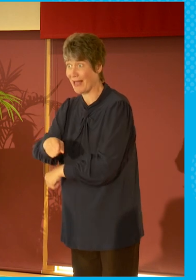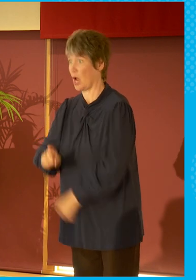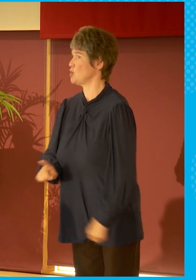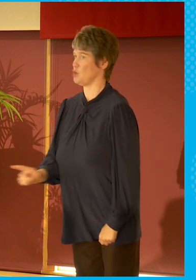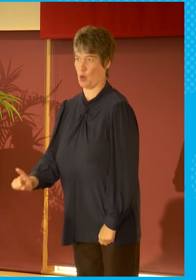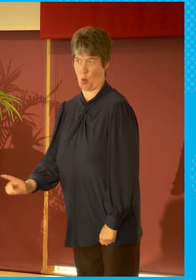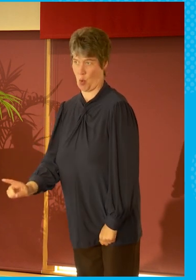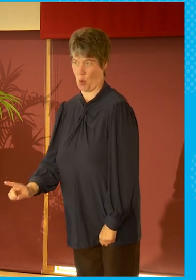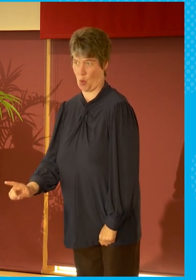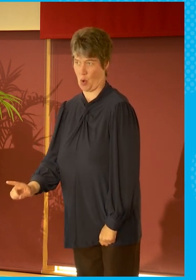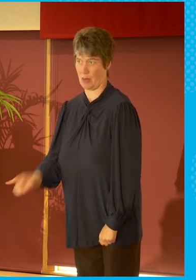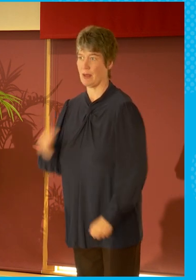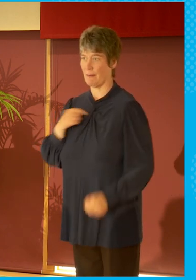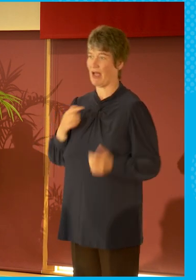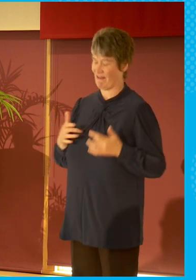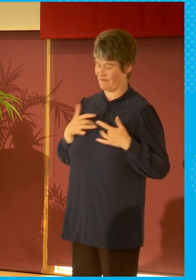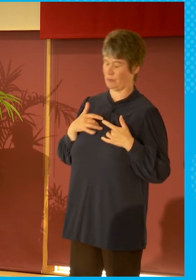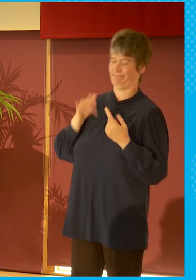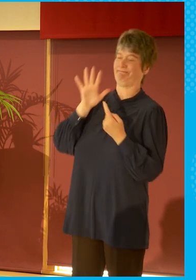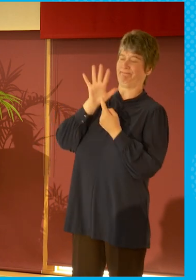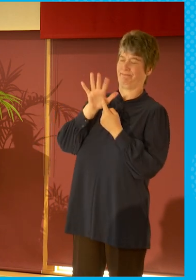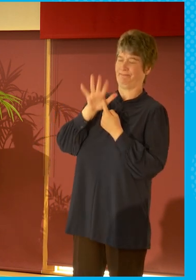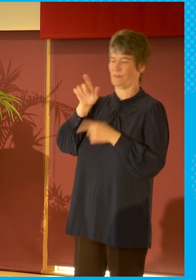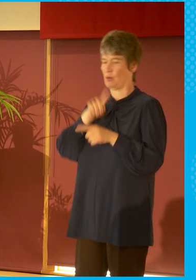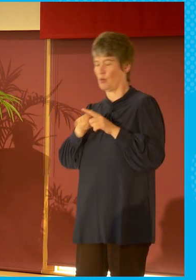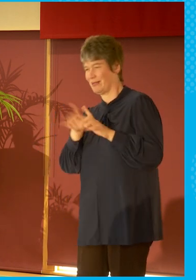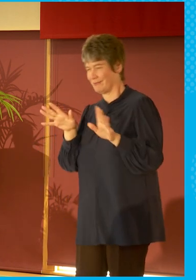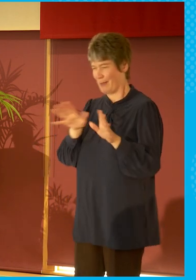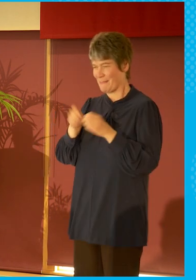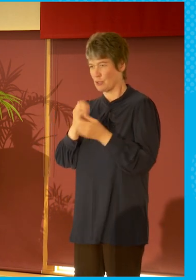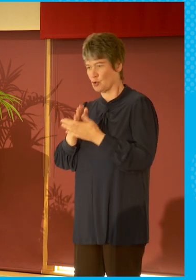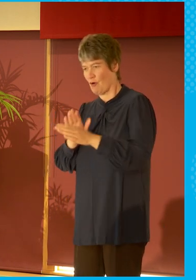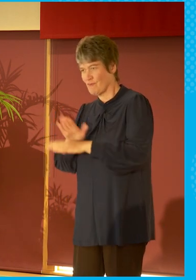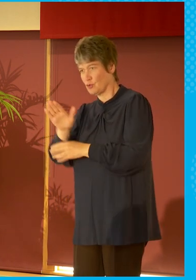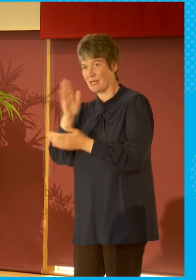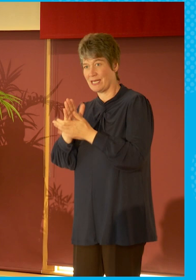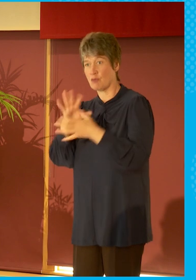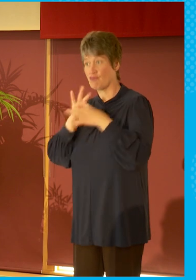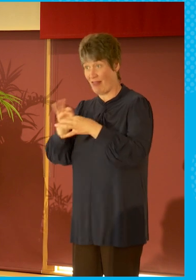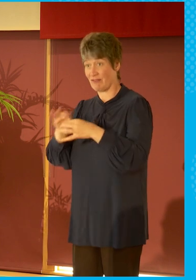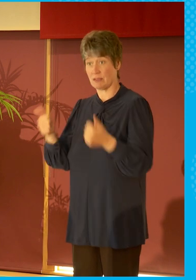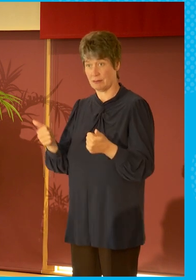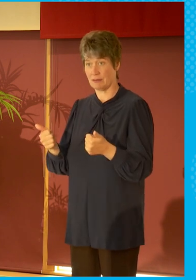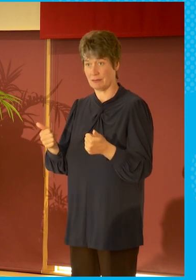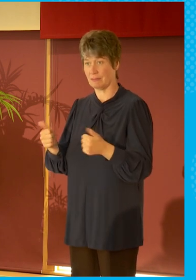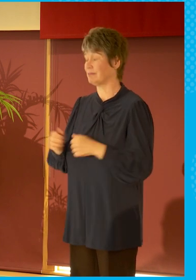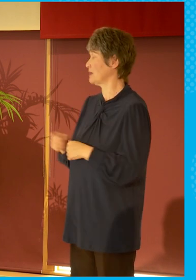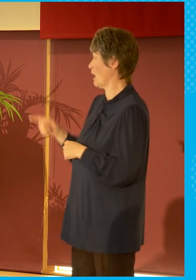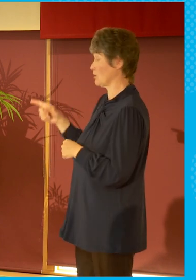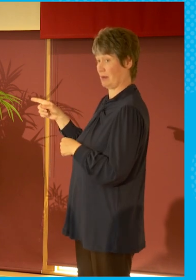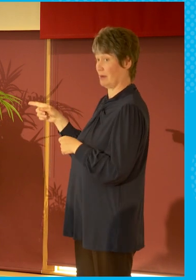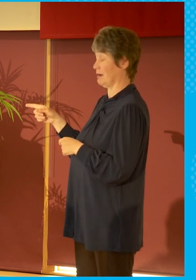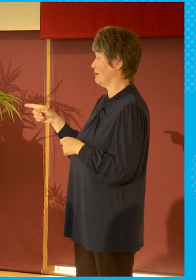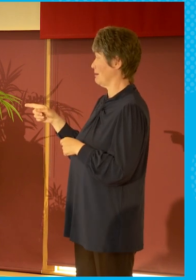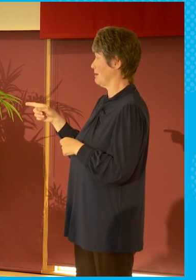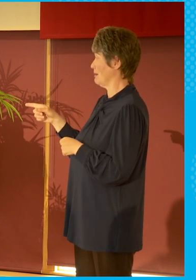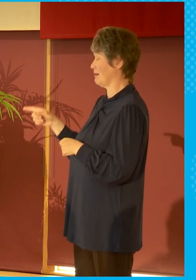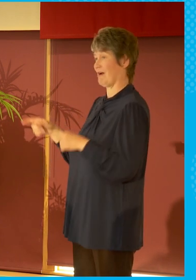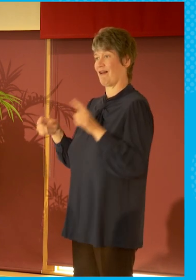think they both have a future that's relevant, provided we get that future right. Thank you. And Philip, final reflections? Yes.